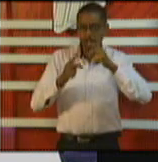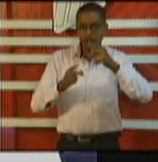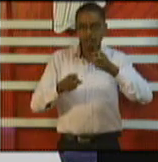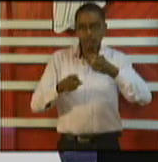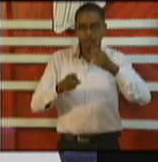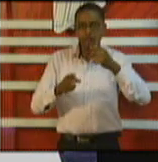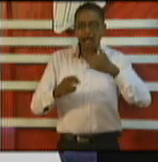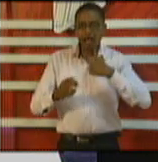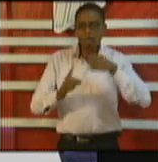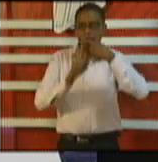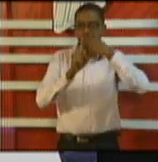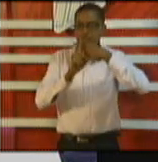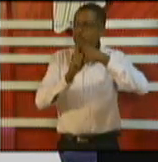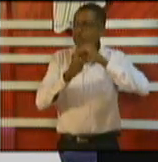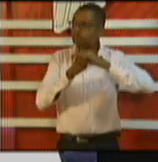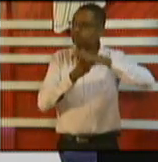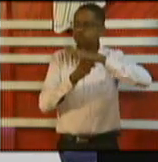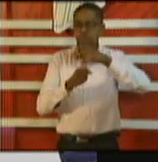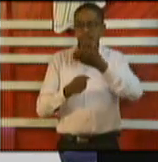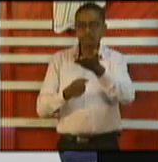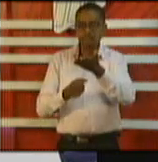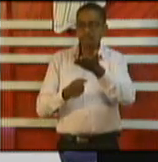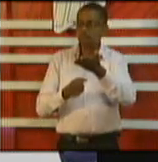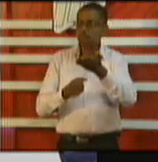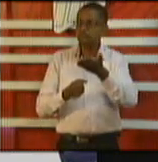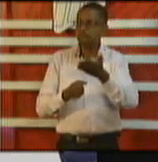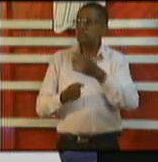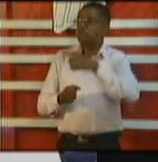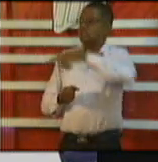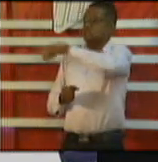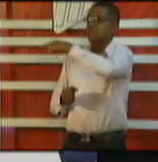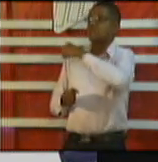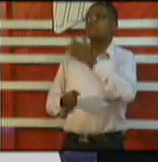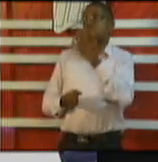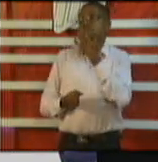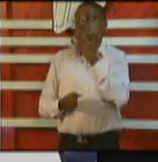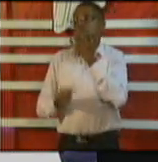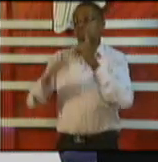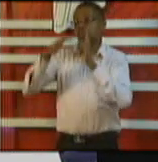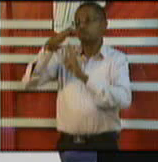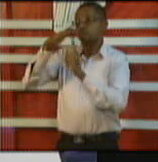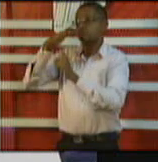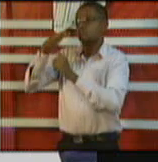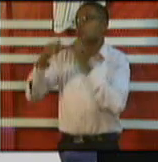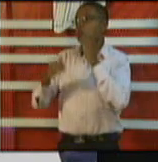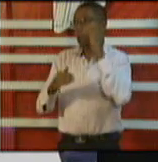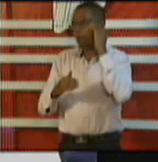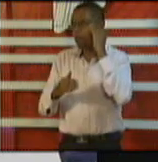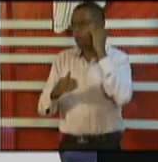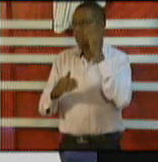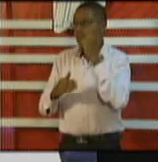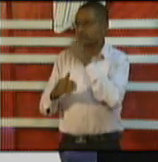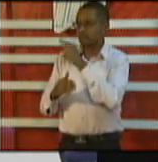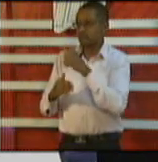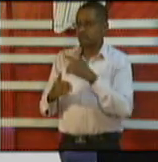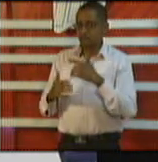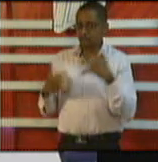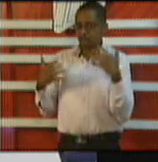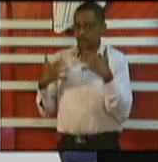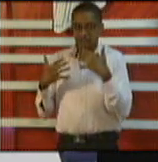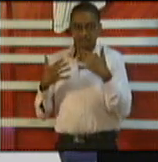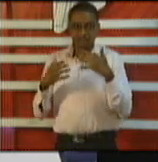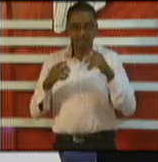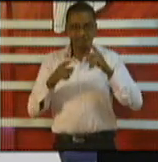are in a better position because it's an amalgamation of the different crew members and they were all very